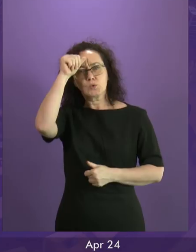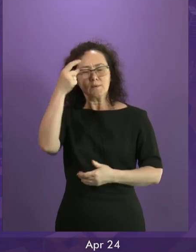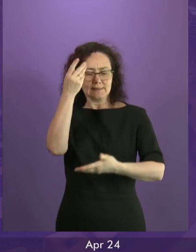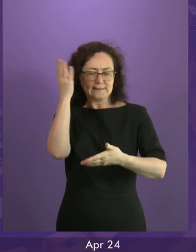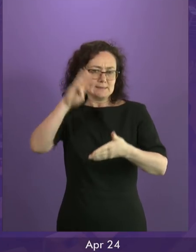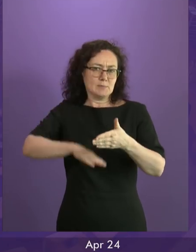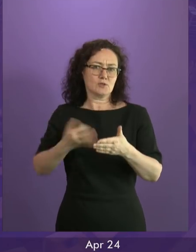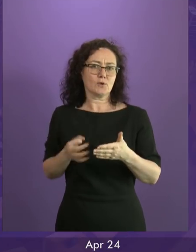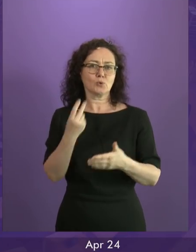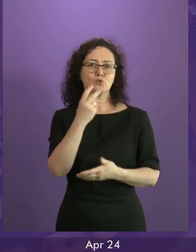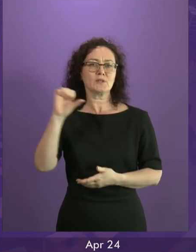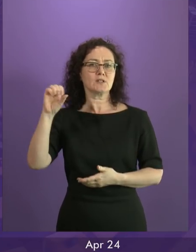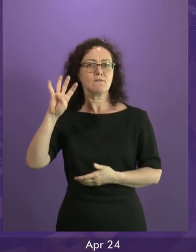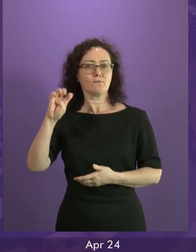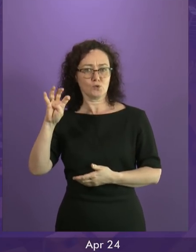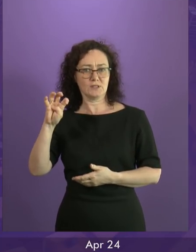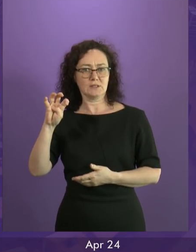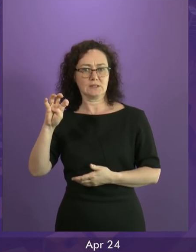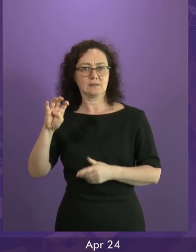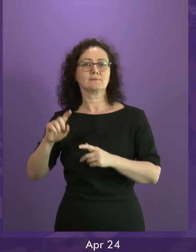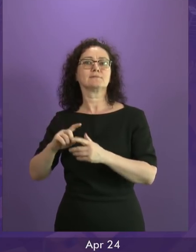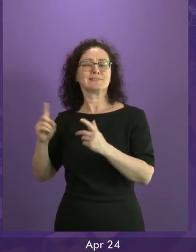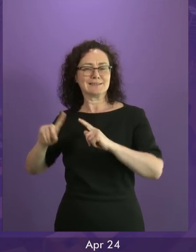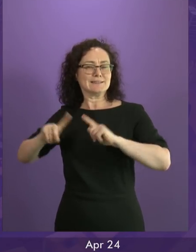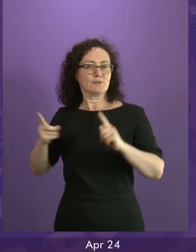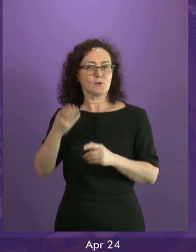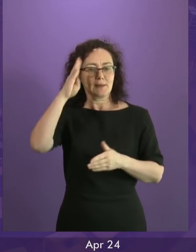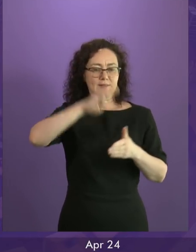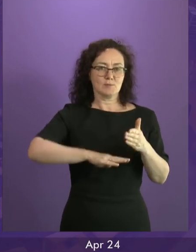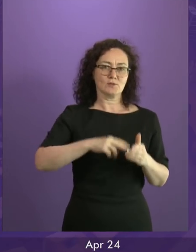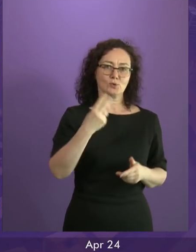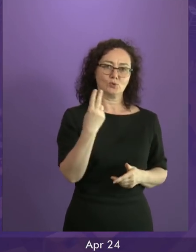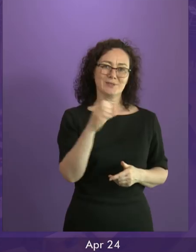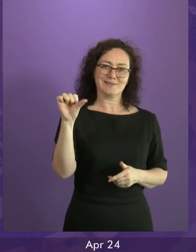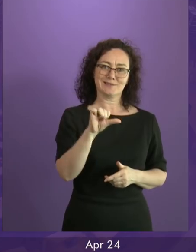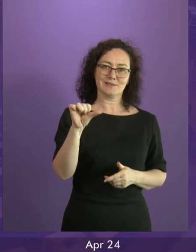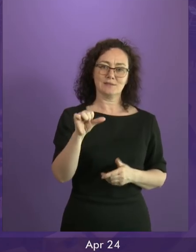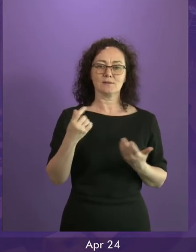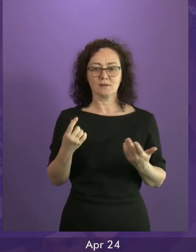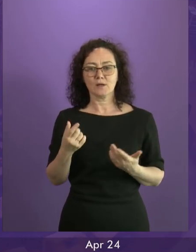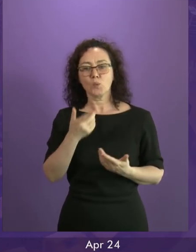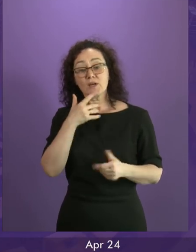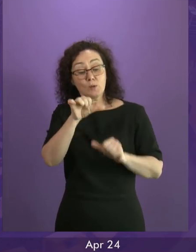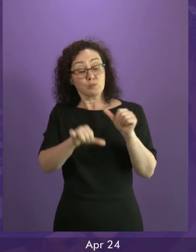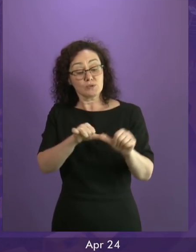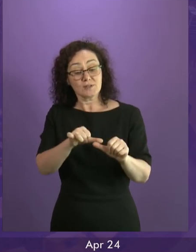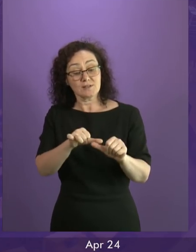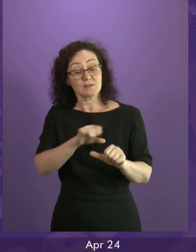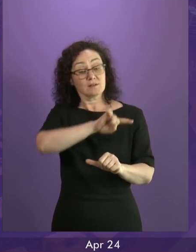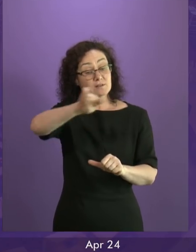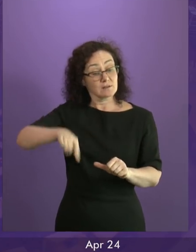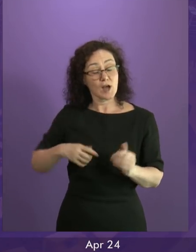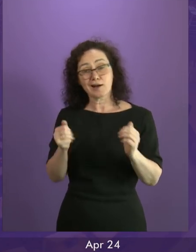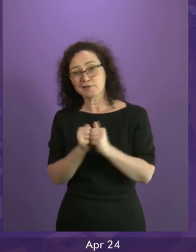referendum was very different to the 2016 referendum. We had a prospectus that people agreed with or disagreed with, but a wealth of